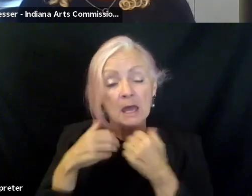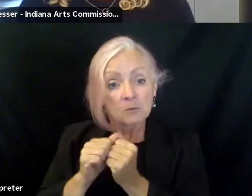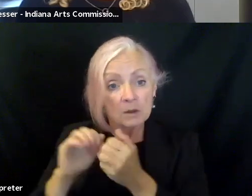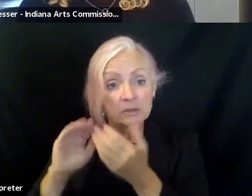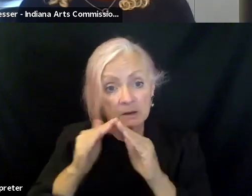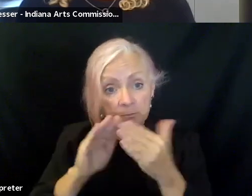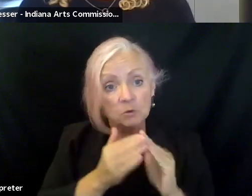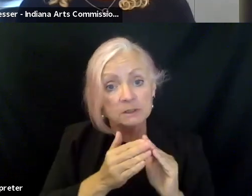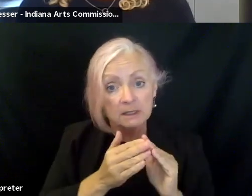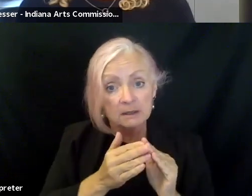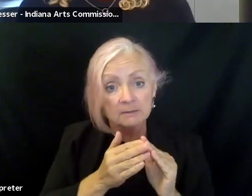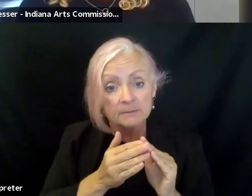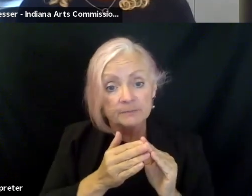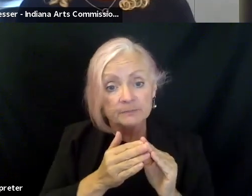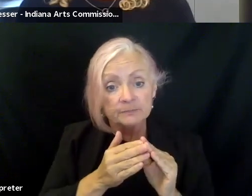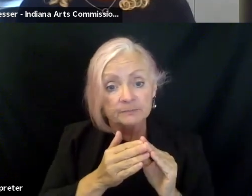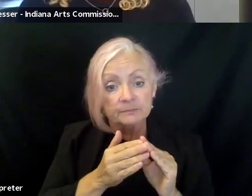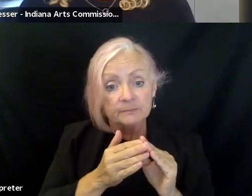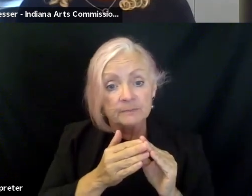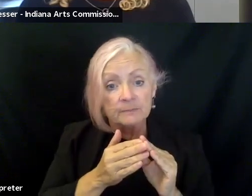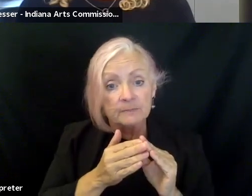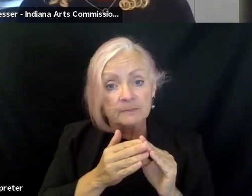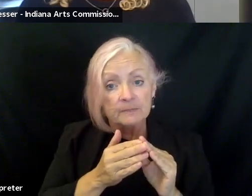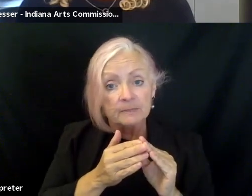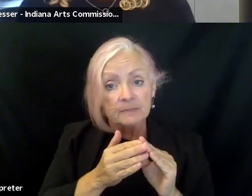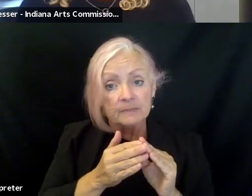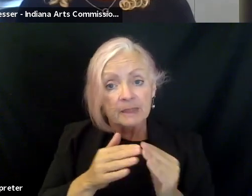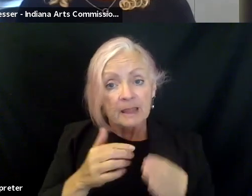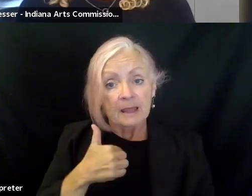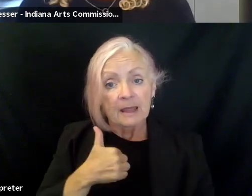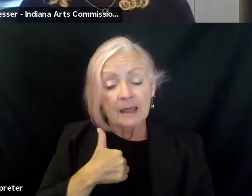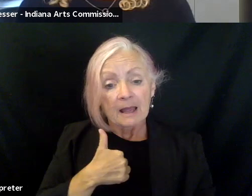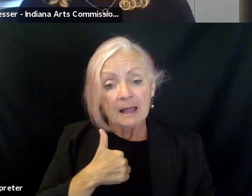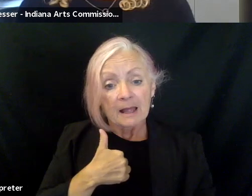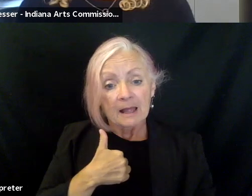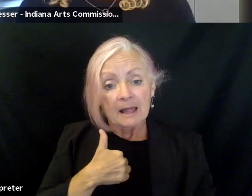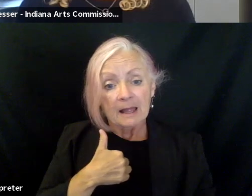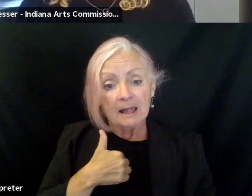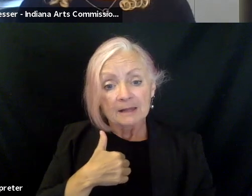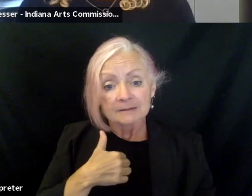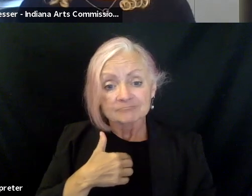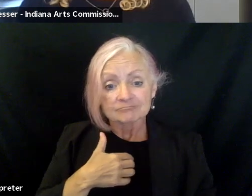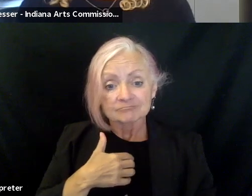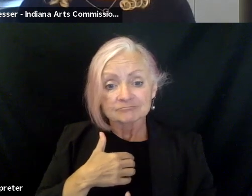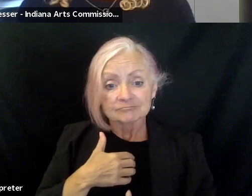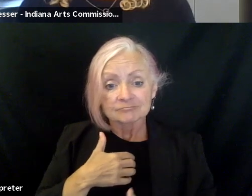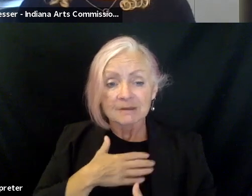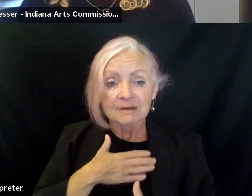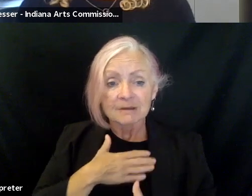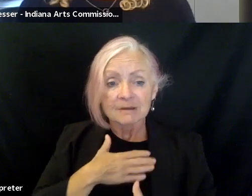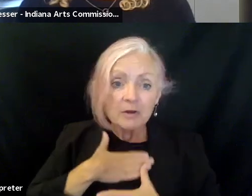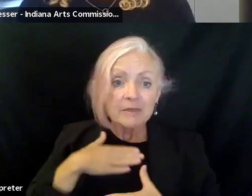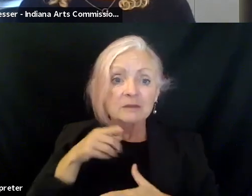and, and, and myself, I really enjoyed to showcase that the, at the Museum of Art,